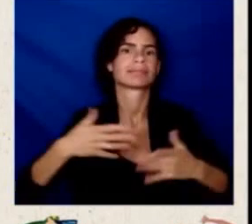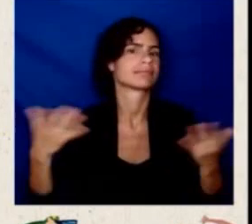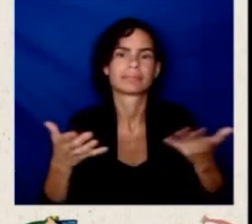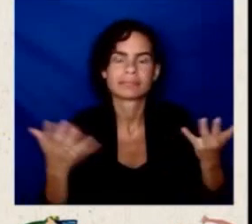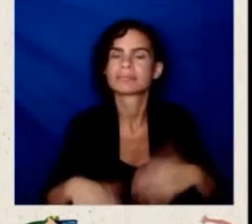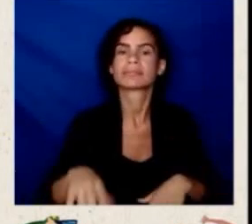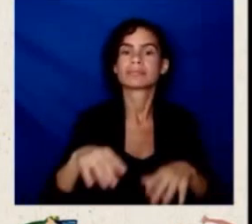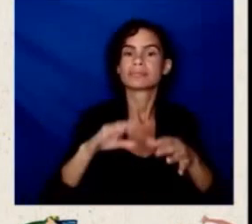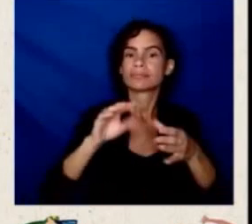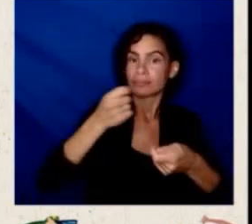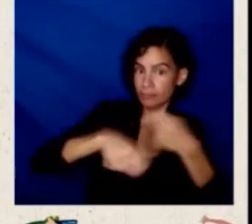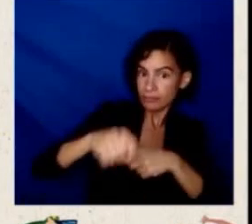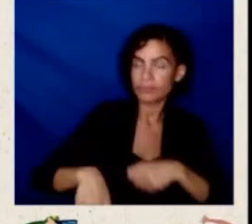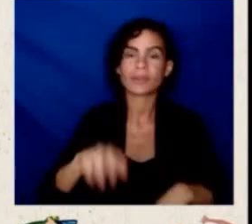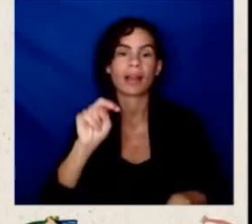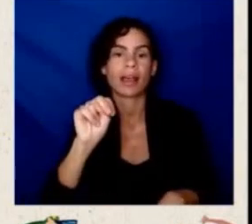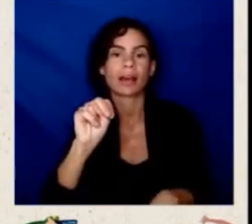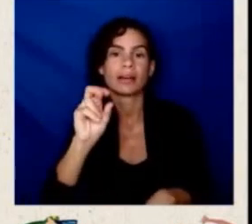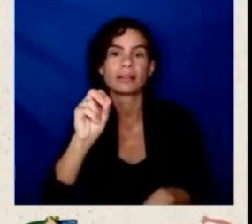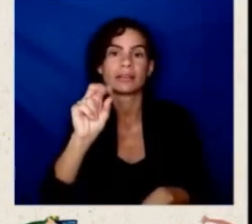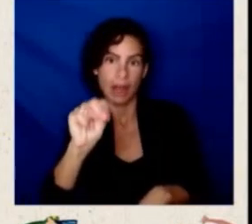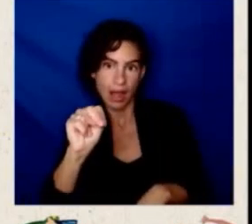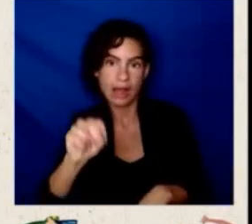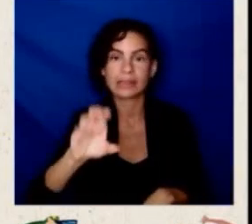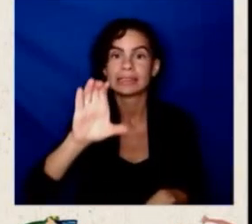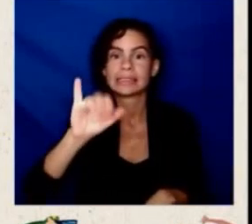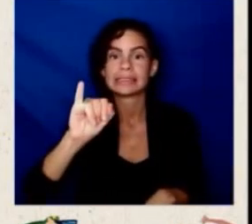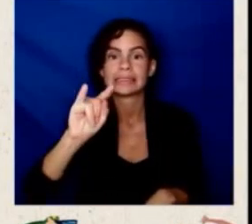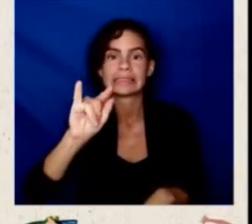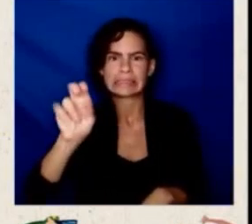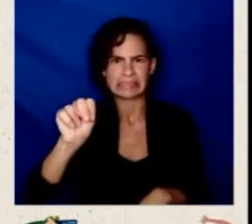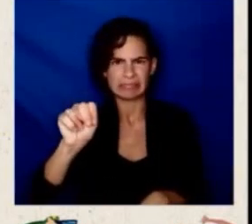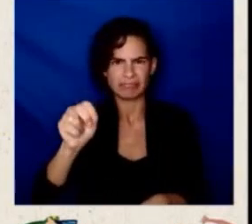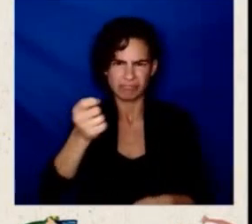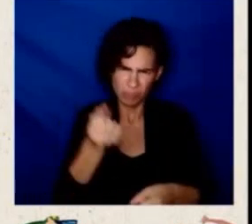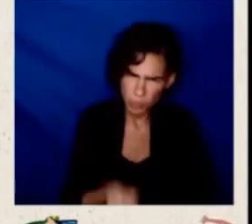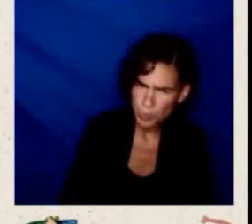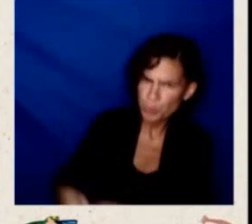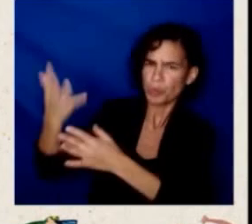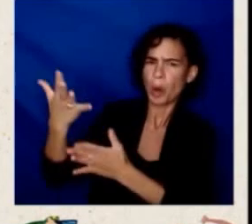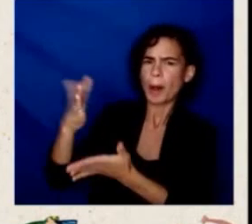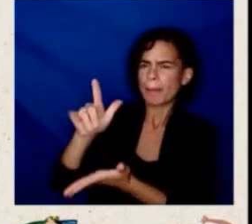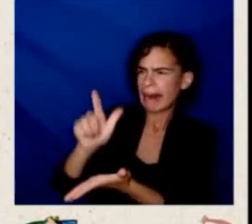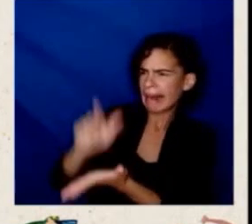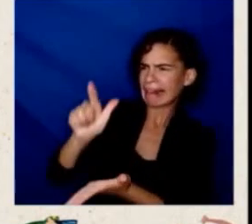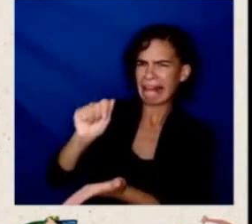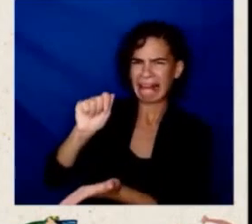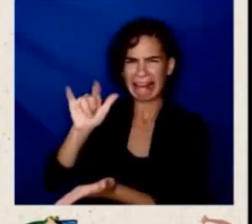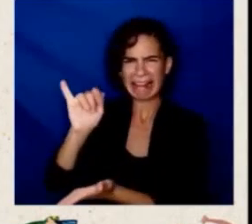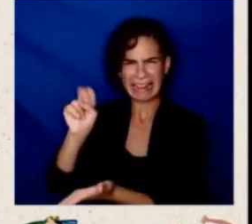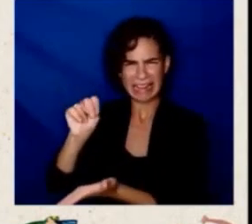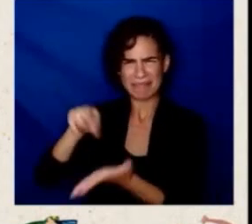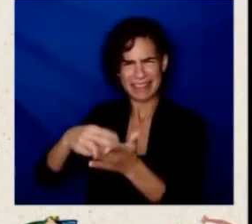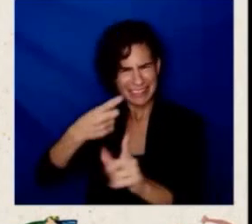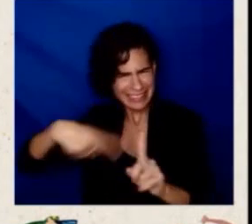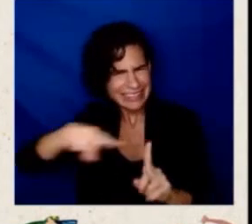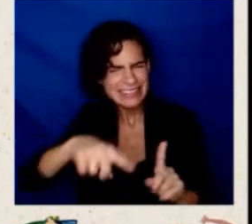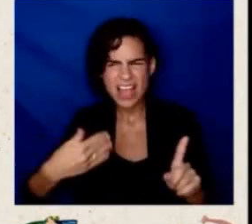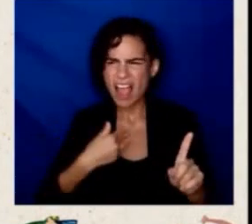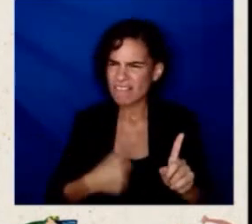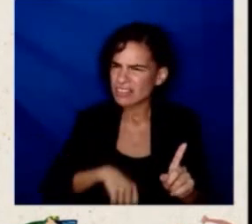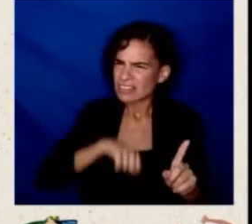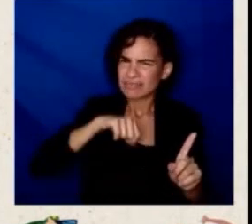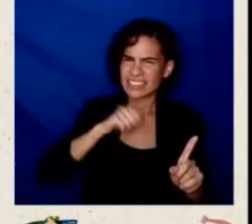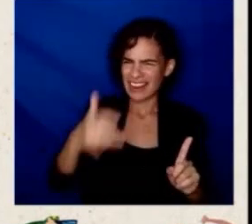very important which is the dignity of every individual irrespective of their immigration status. So